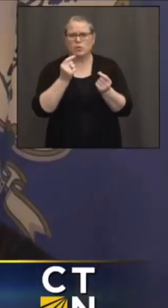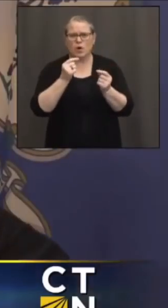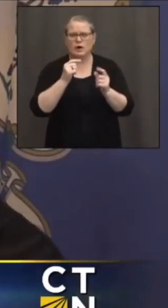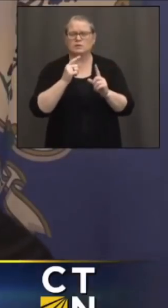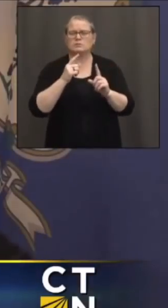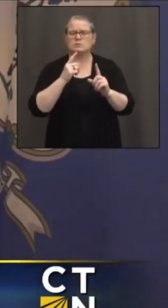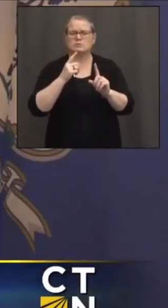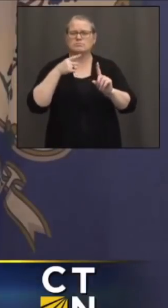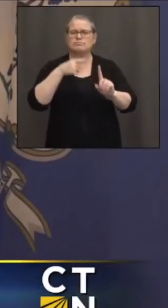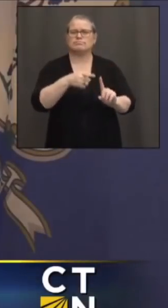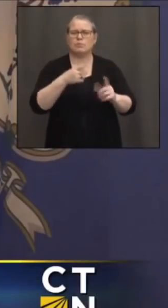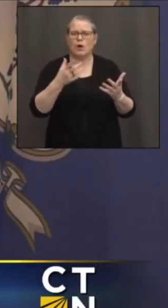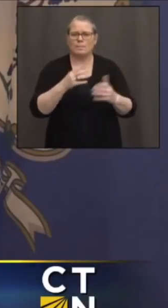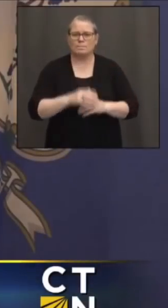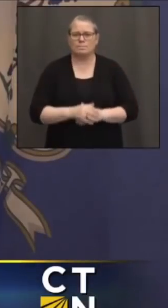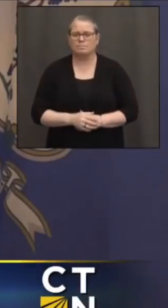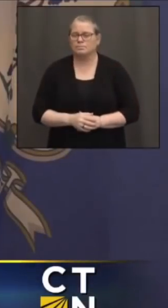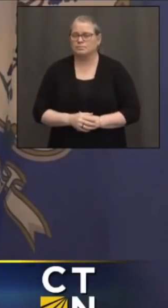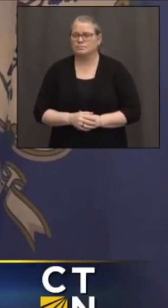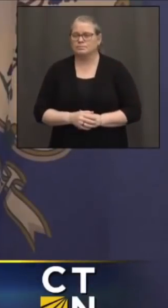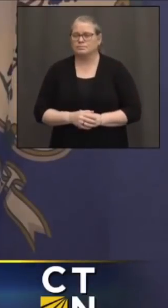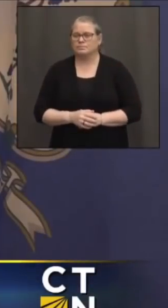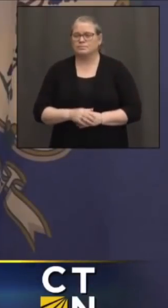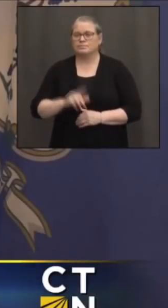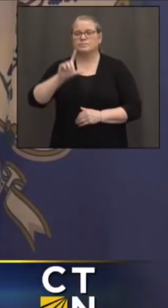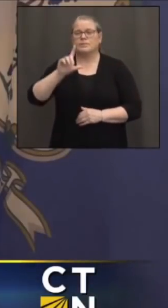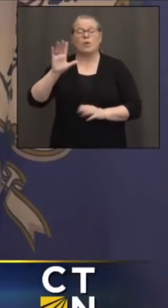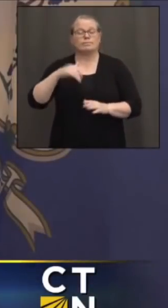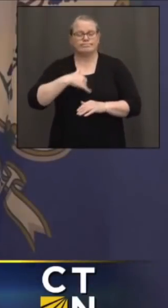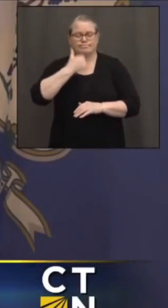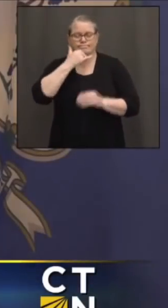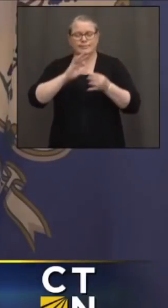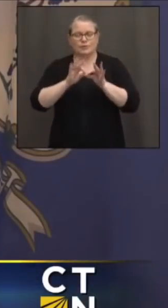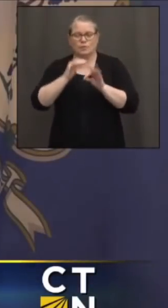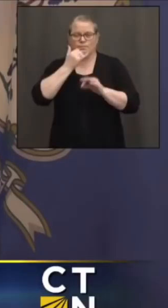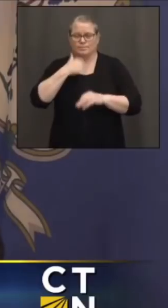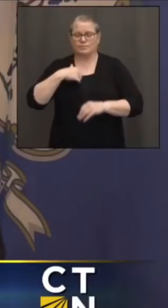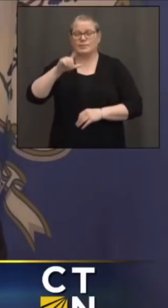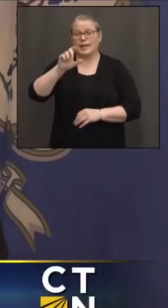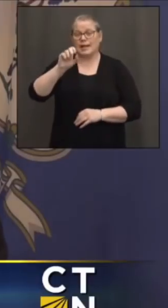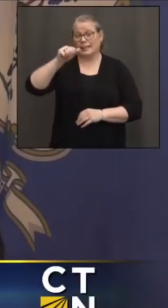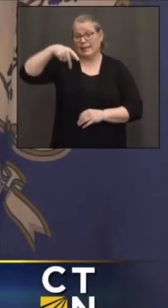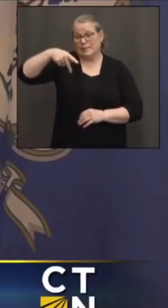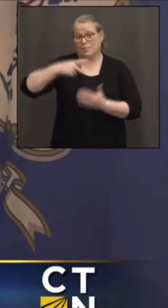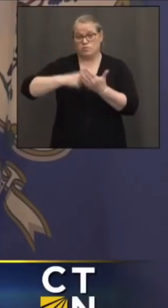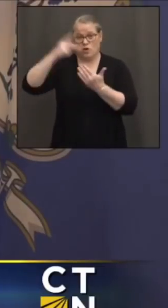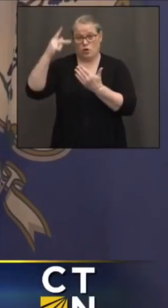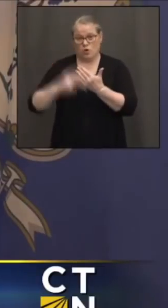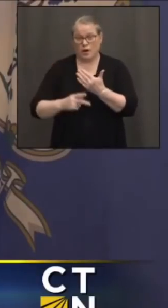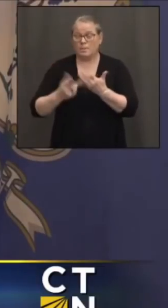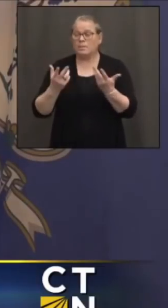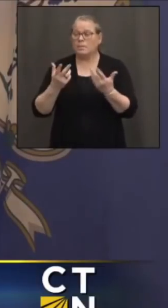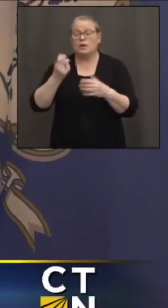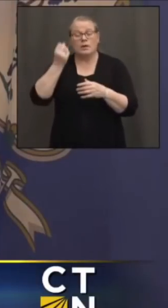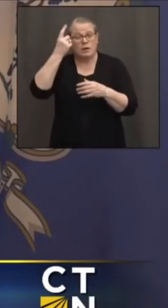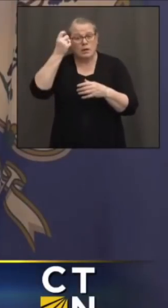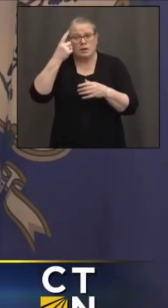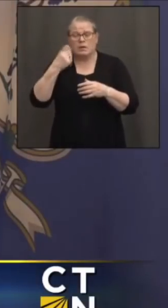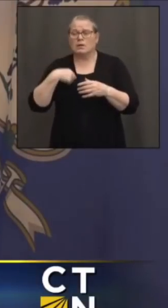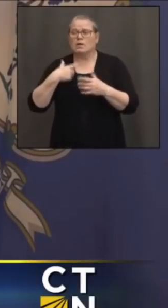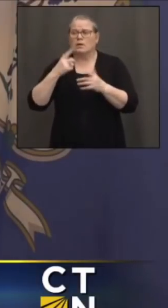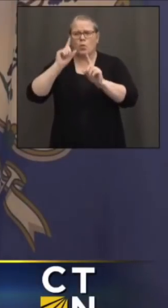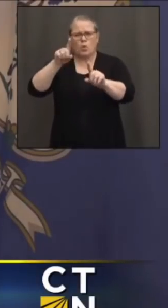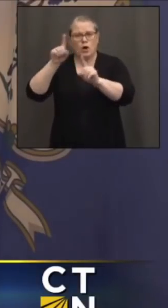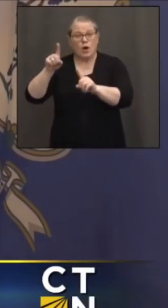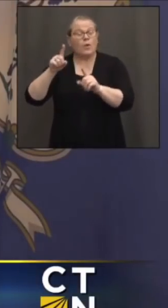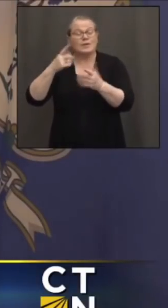LEAP program is really important. Look, just the same way we found that we're knocking on doors to tell people how important it is to